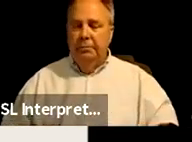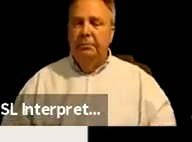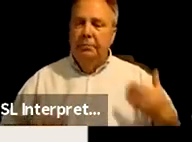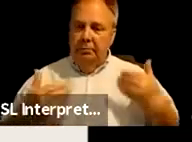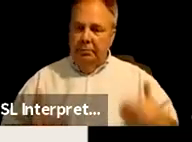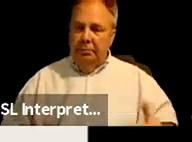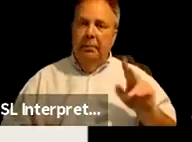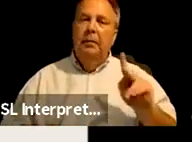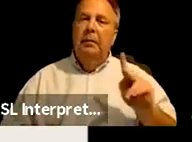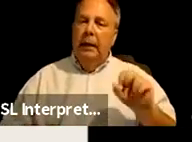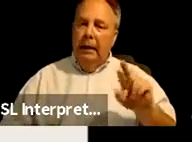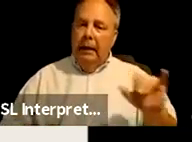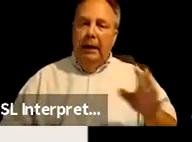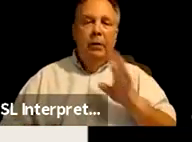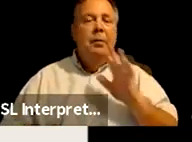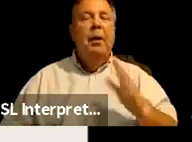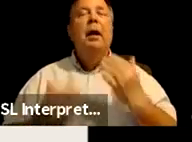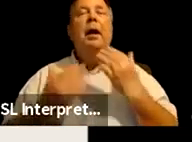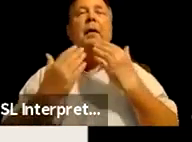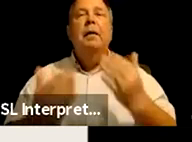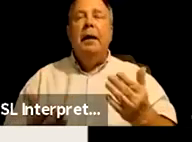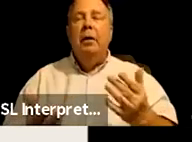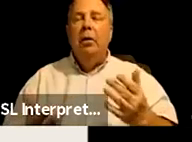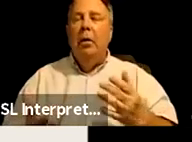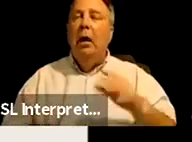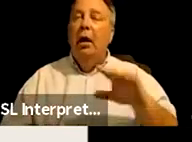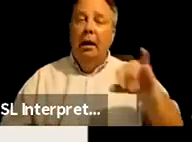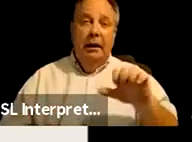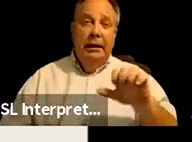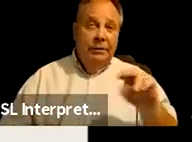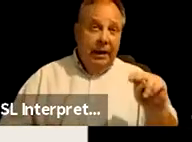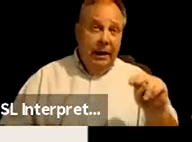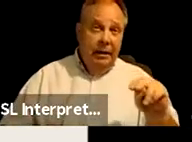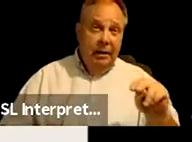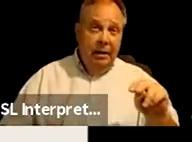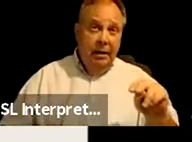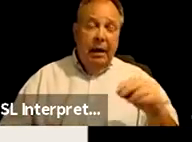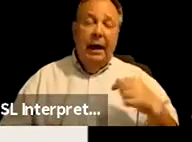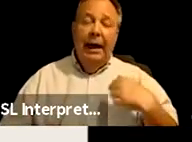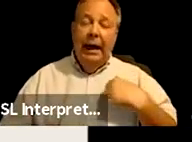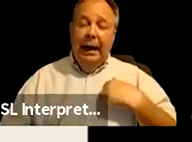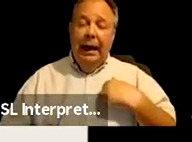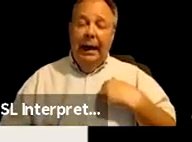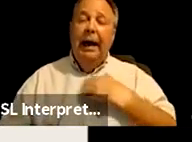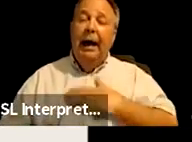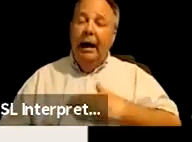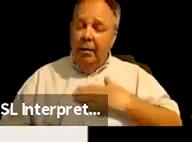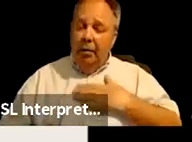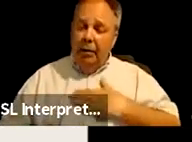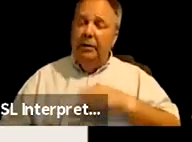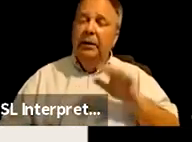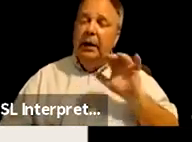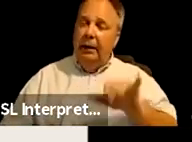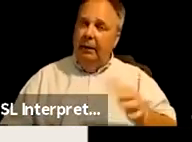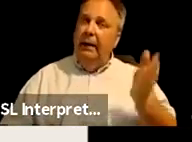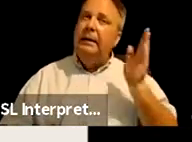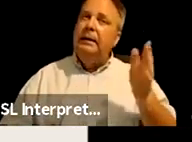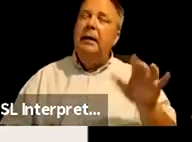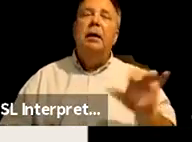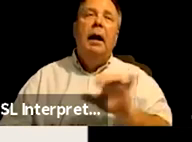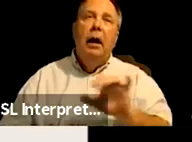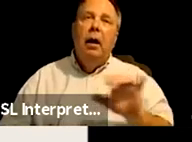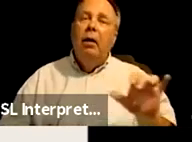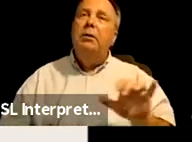Carrie speaking. Thank you. And Jen, uh, I appreciate this talk. I also